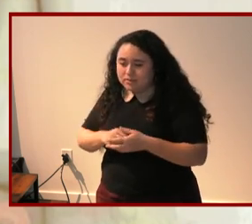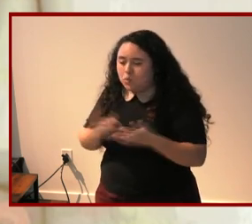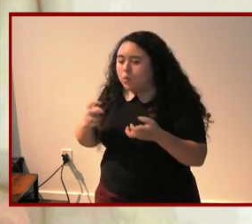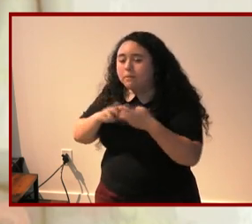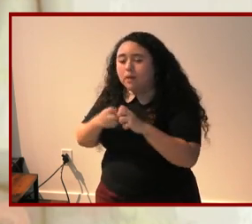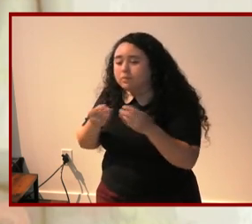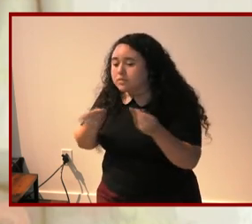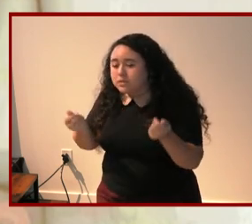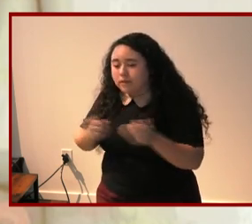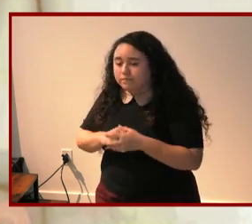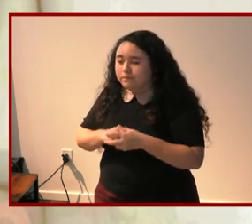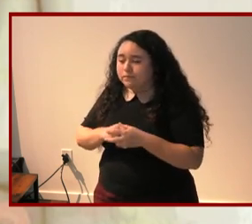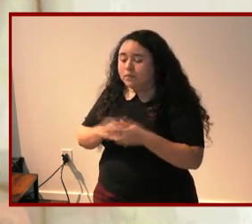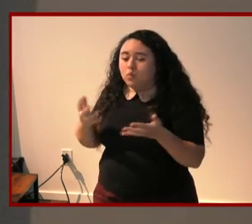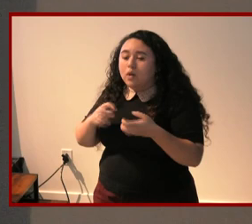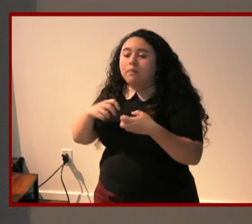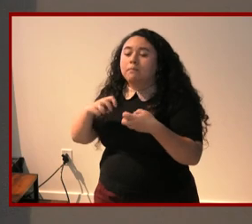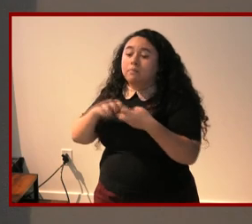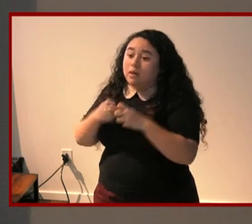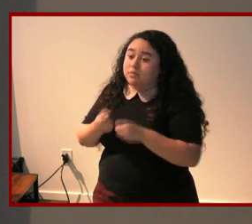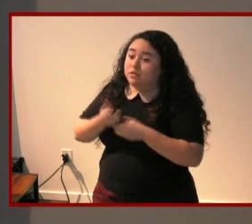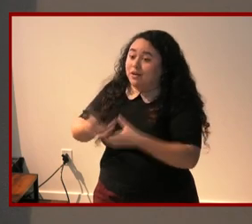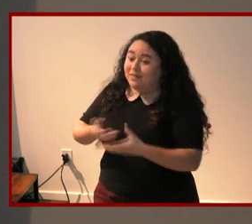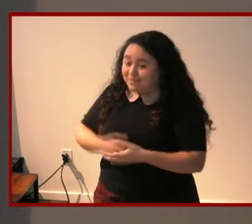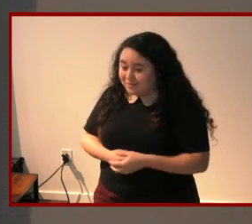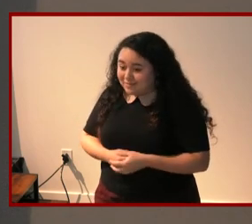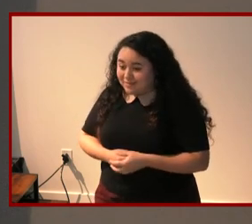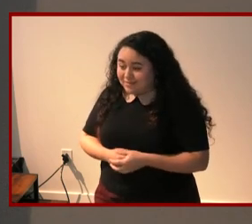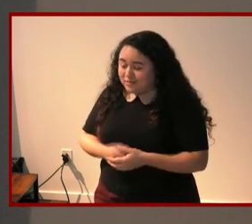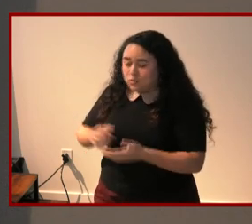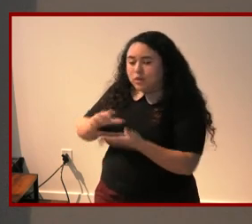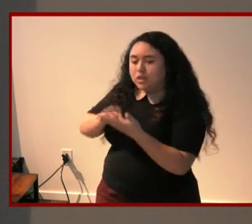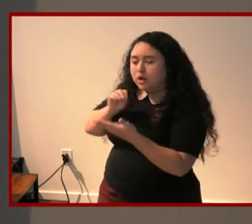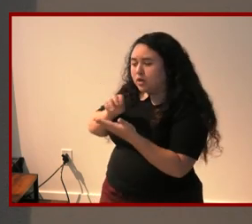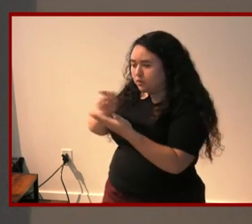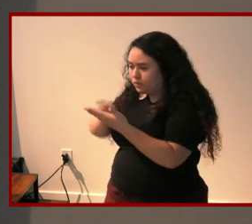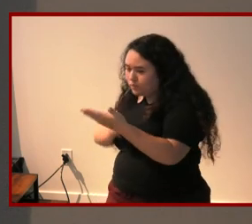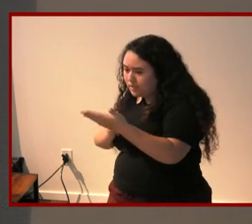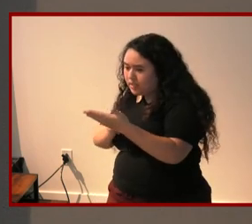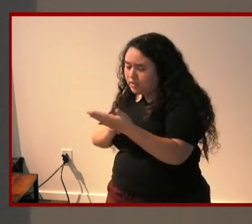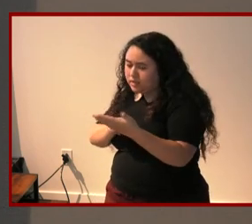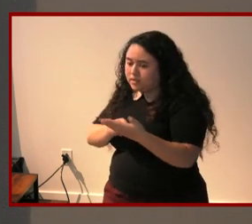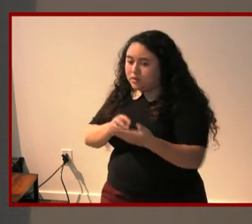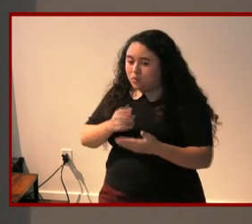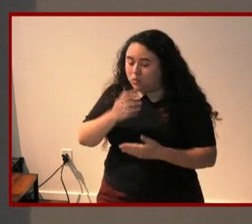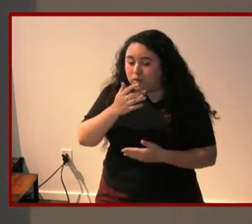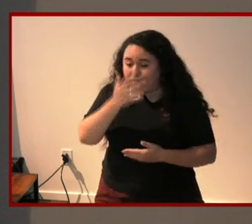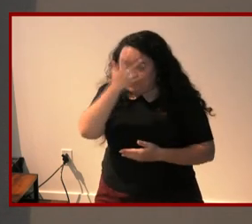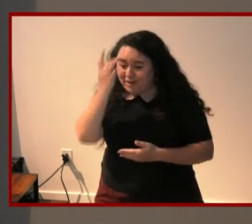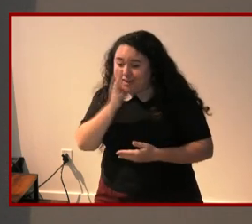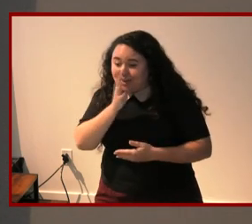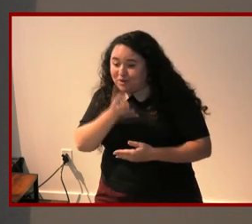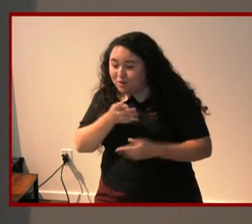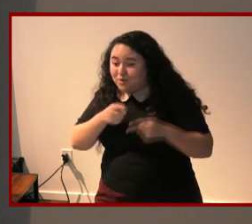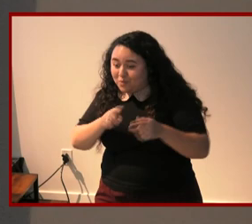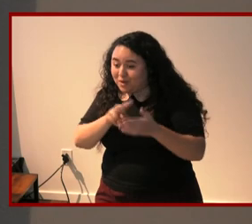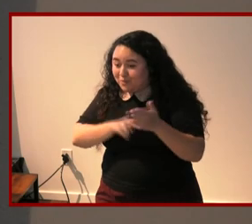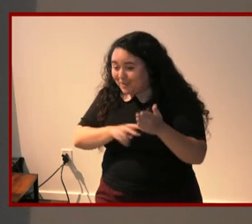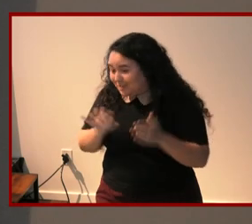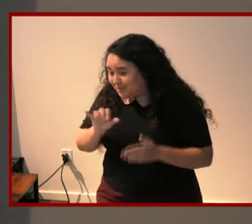they solve and what problems do they create what do we learn from reading them what do we forget again while reading them